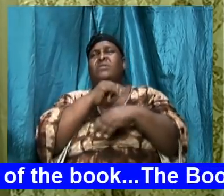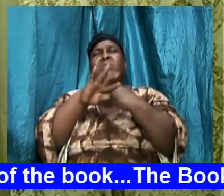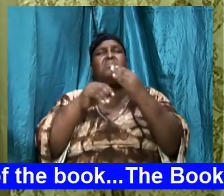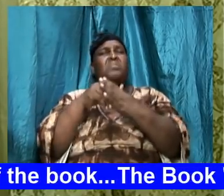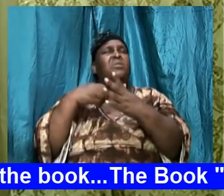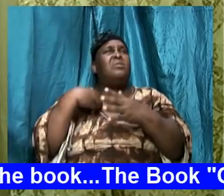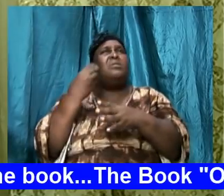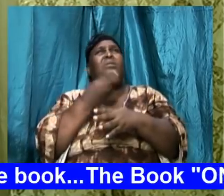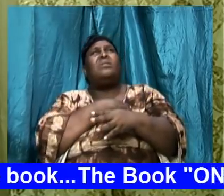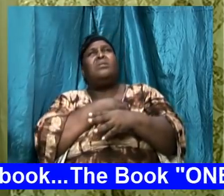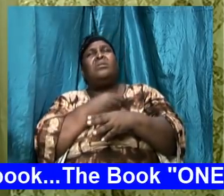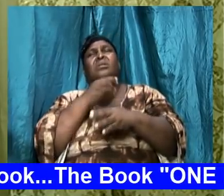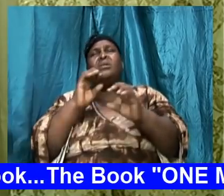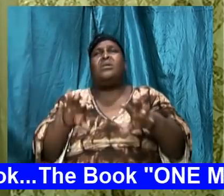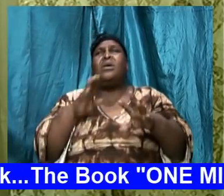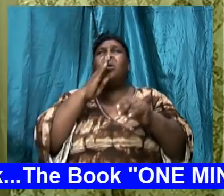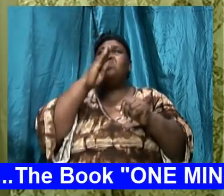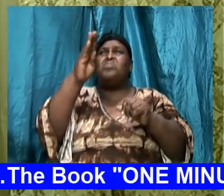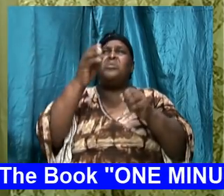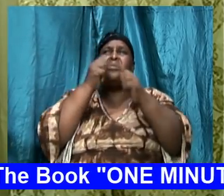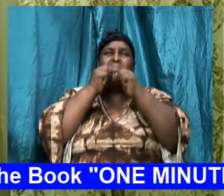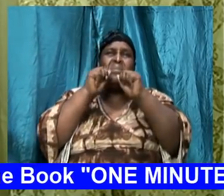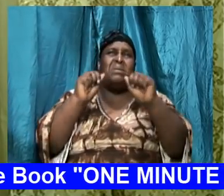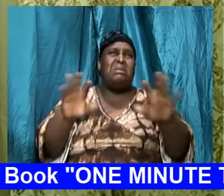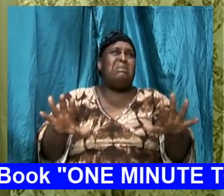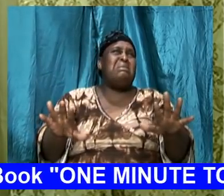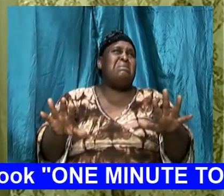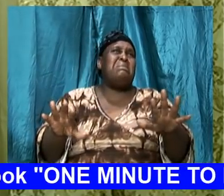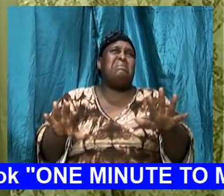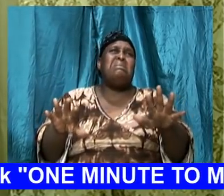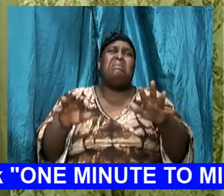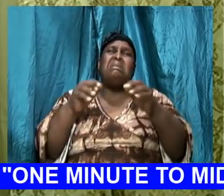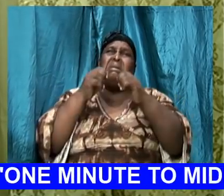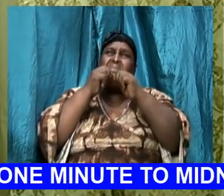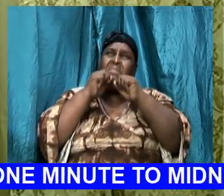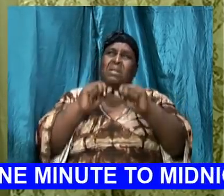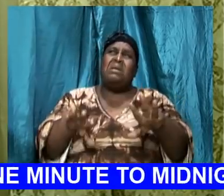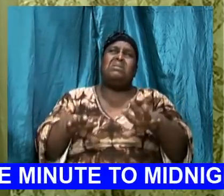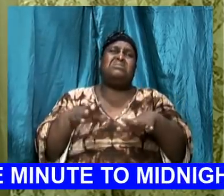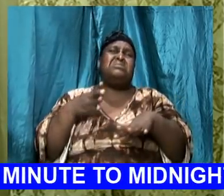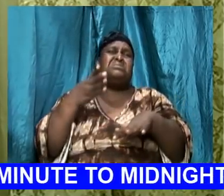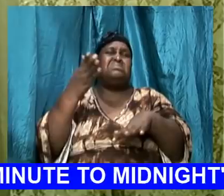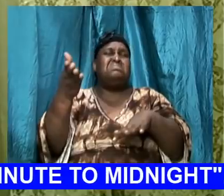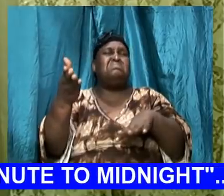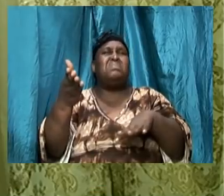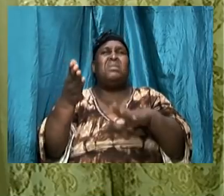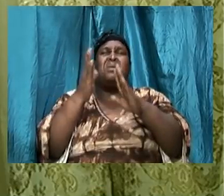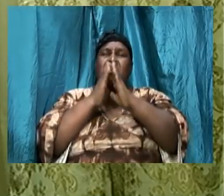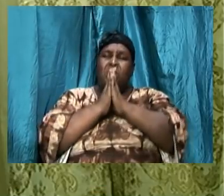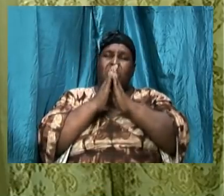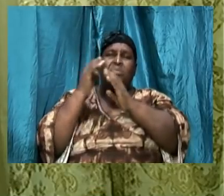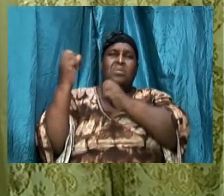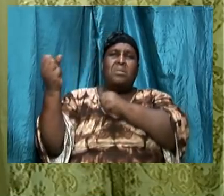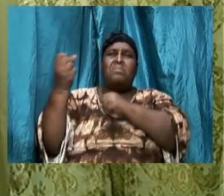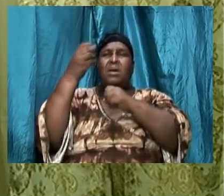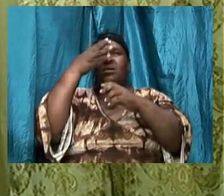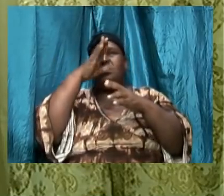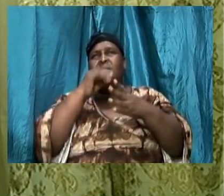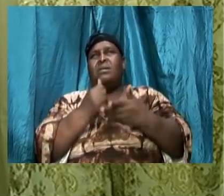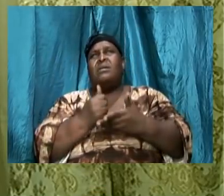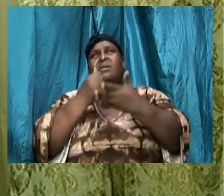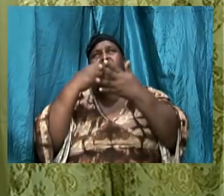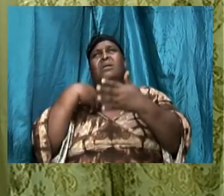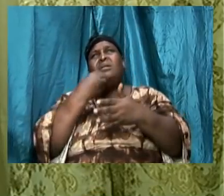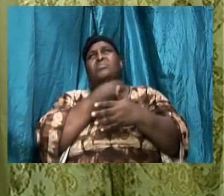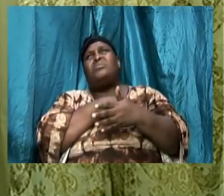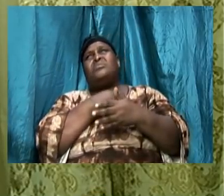can be blessed thereby and blessed therefrom I pray mighty God that you will help us